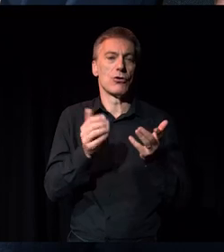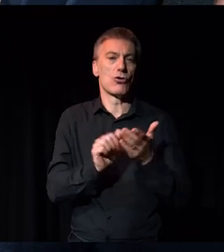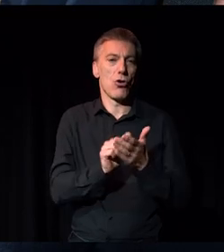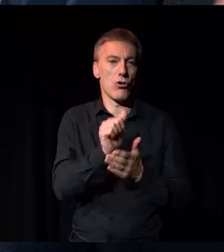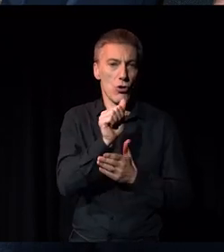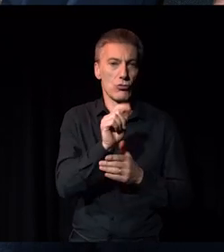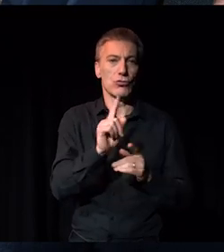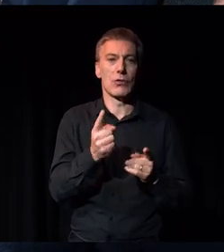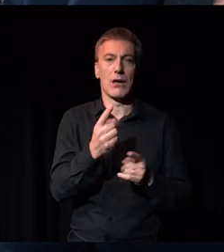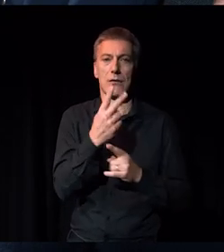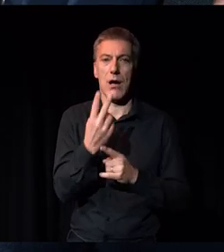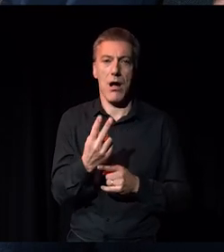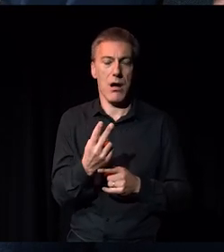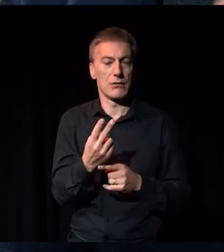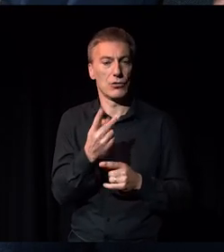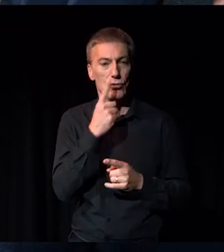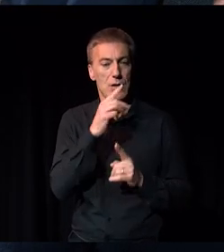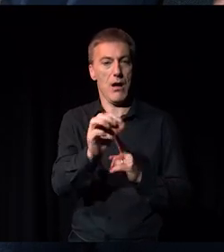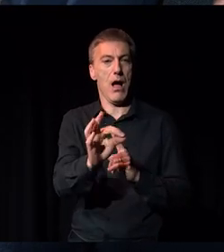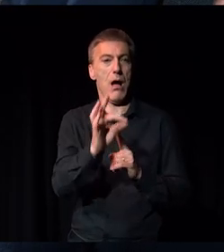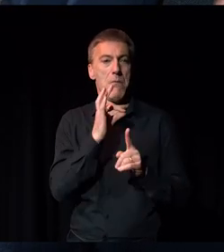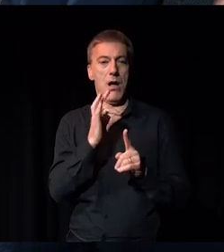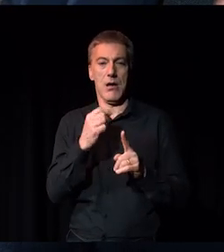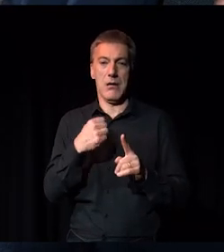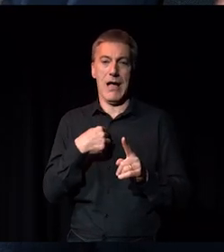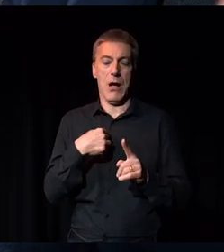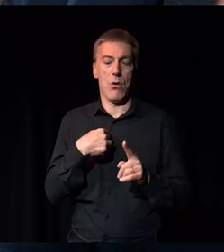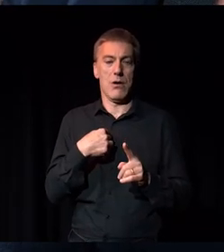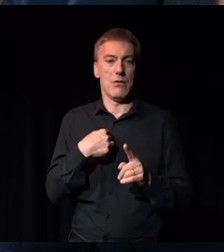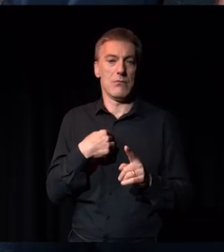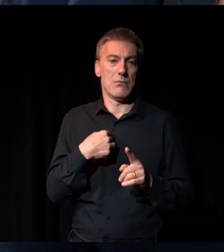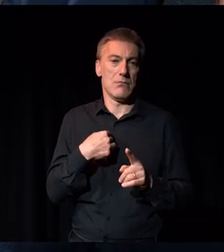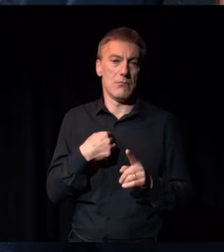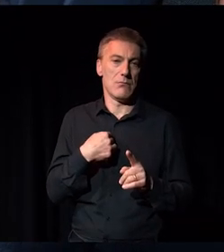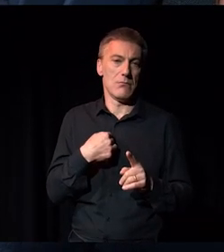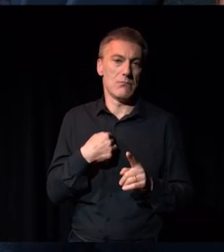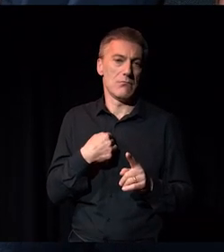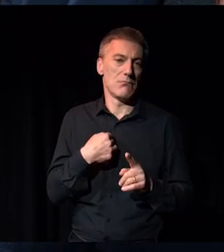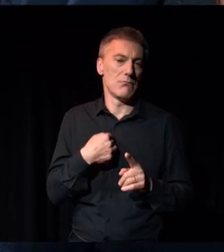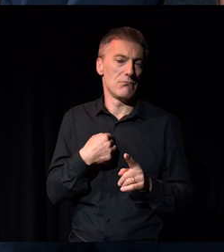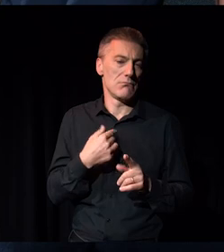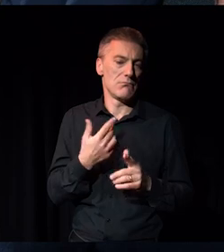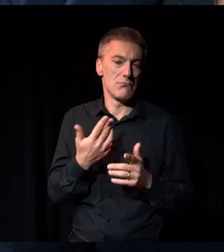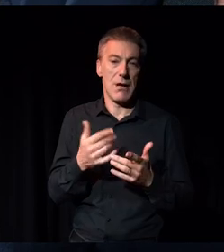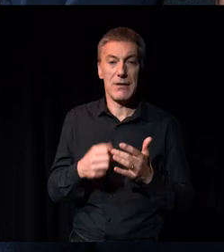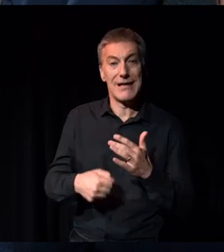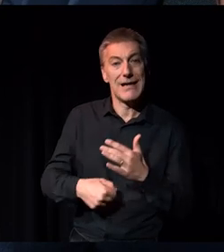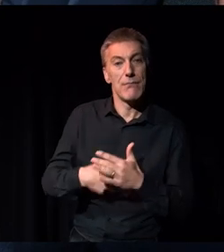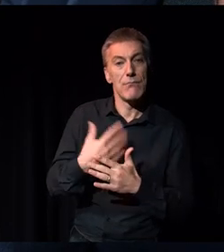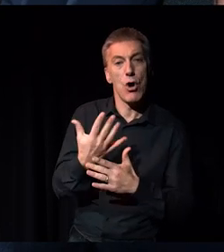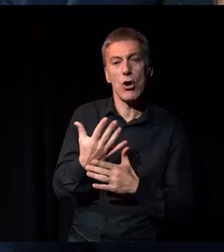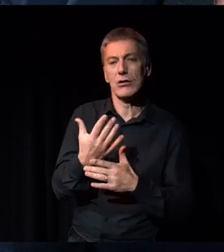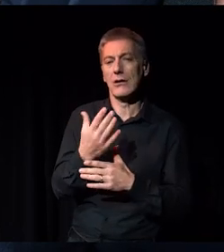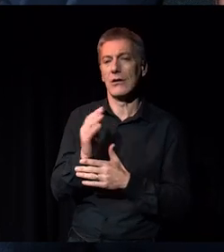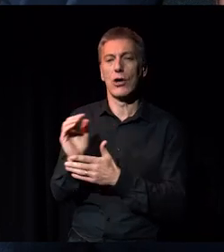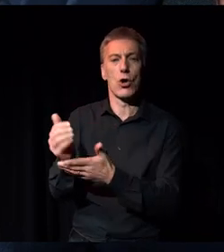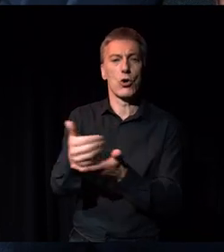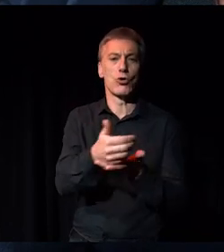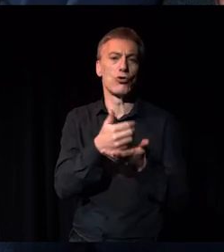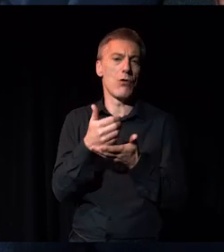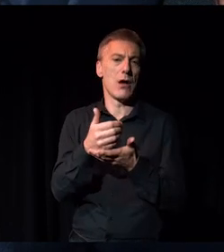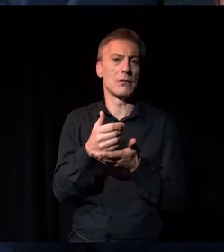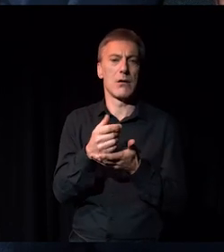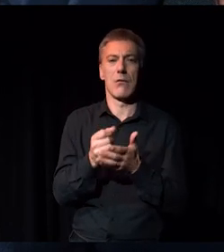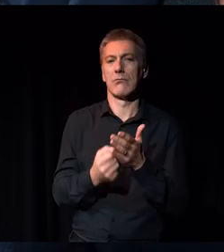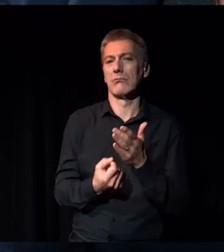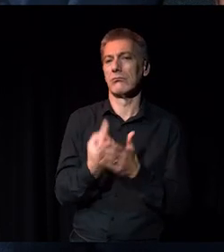organisations to apply for emerging curator type posts in the next edition